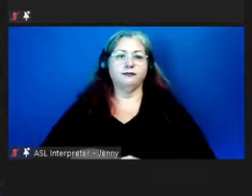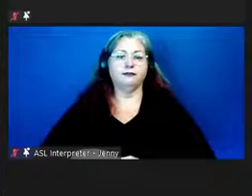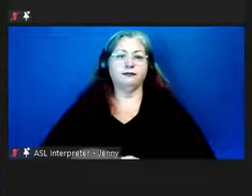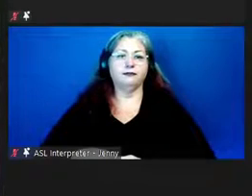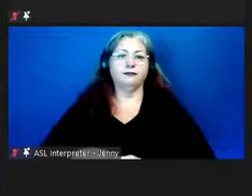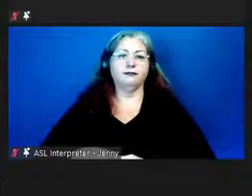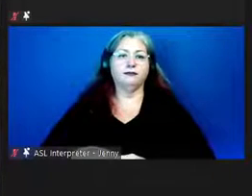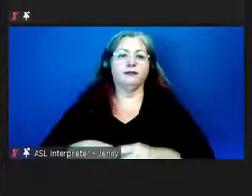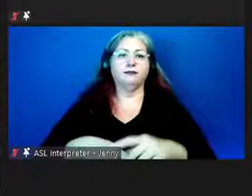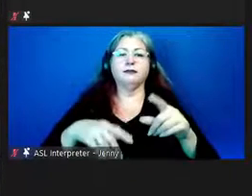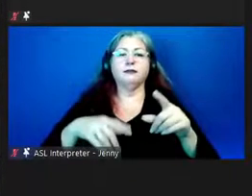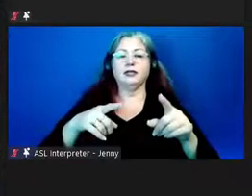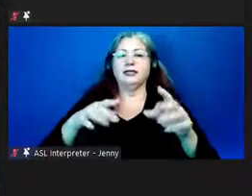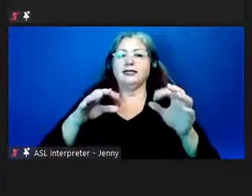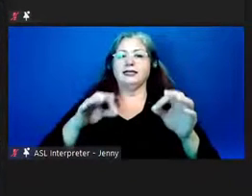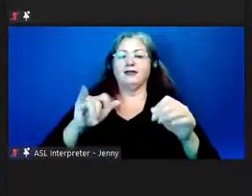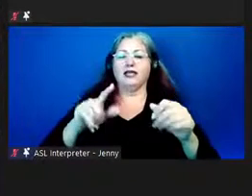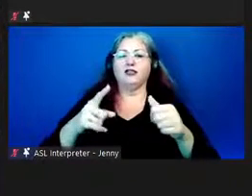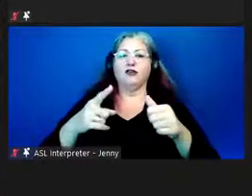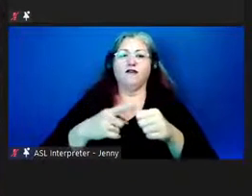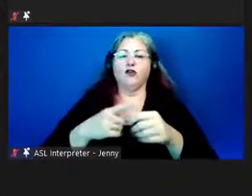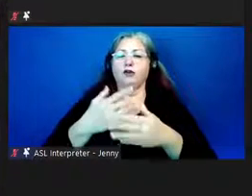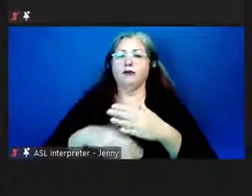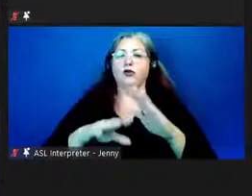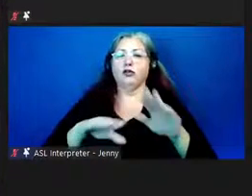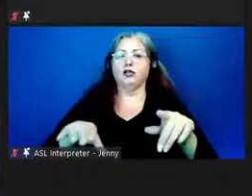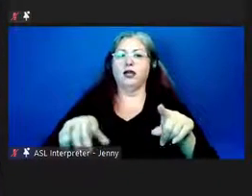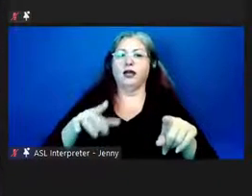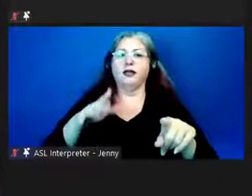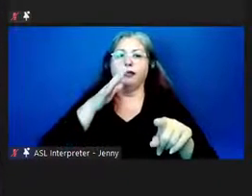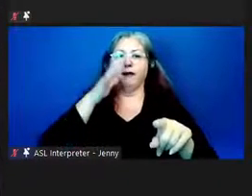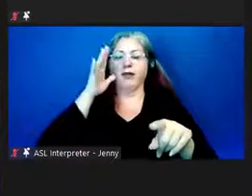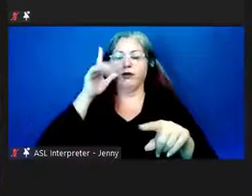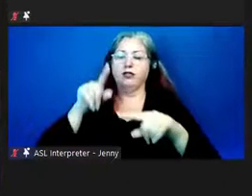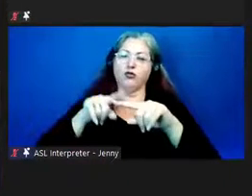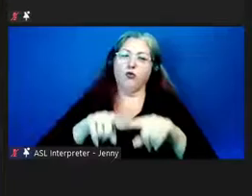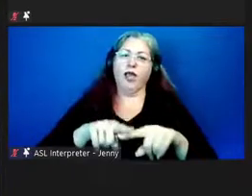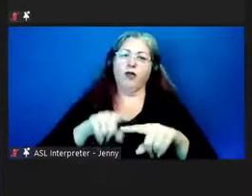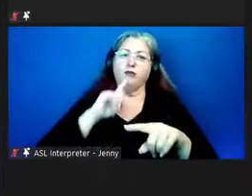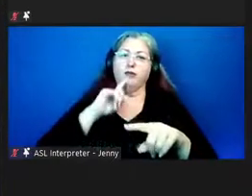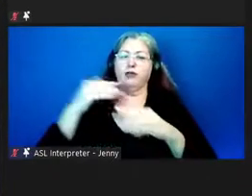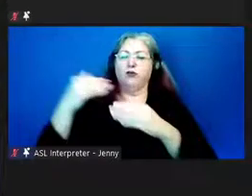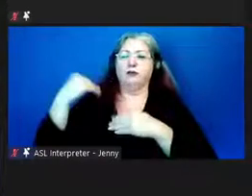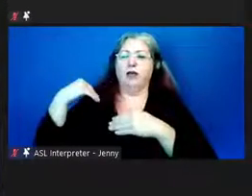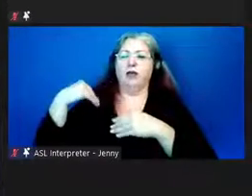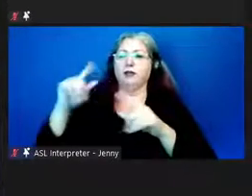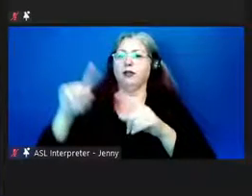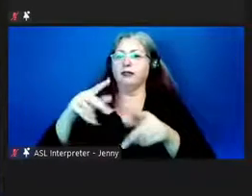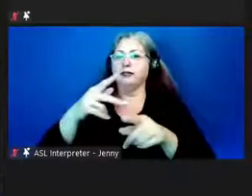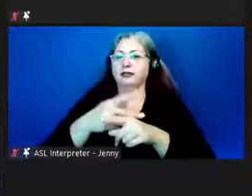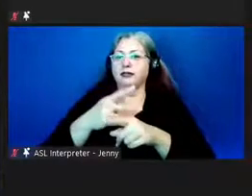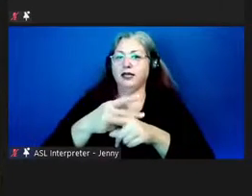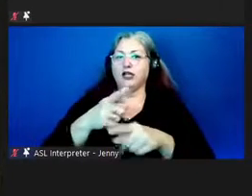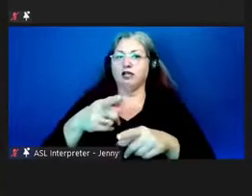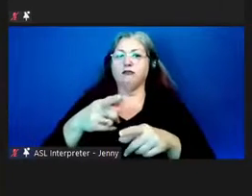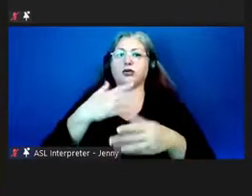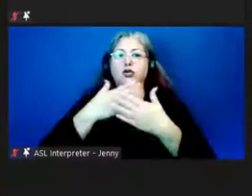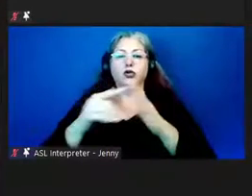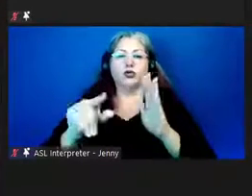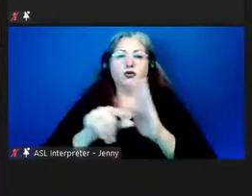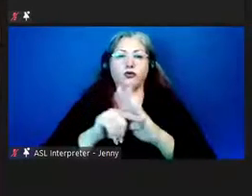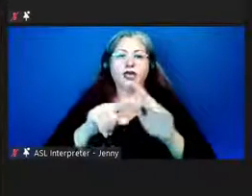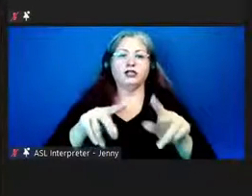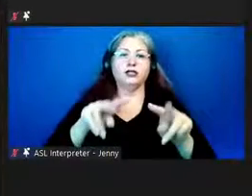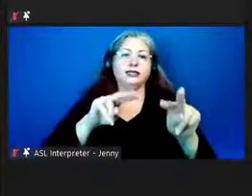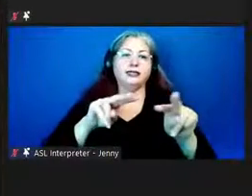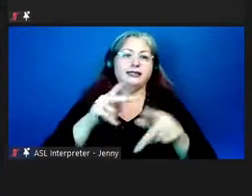is definitely that firstborn child the parents rely on to be the responsible caretaker. She gets good grades. She looks out for